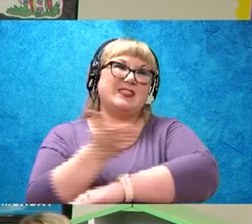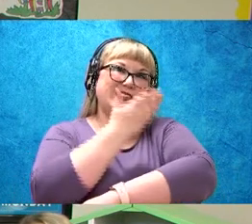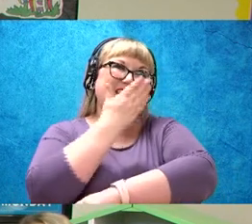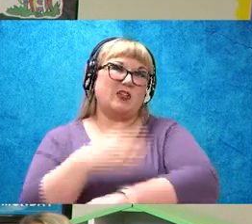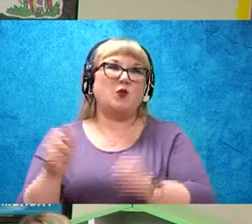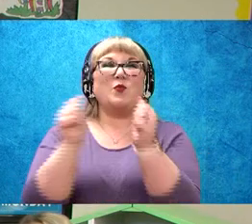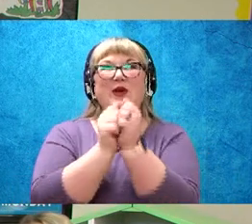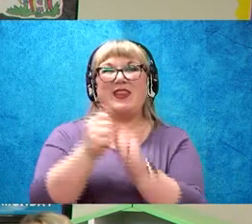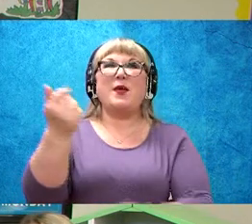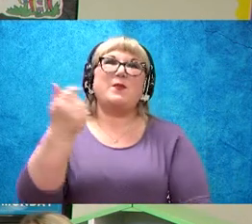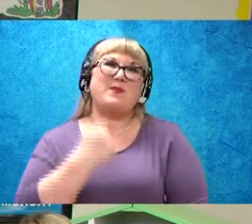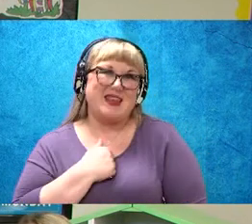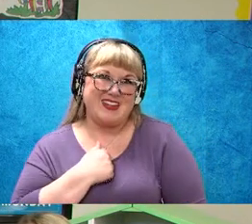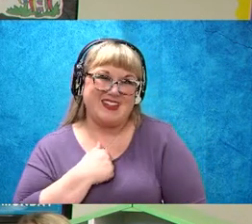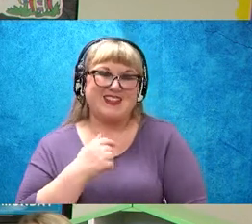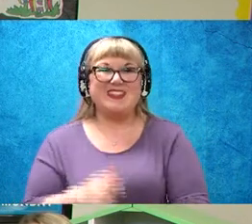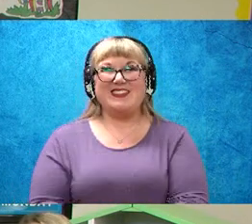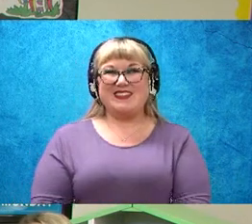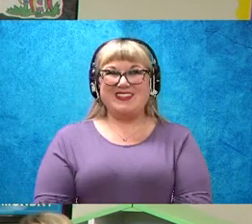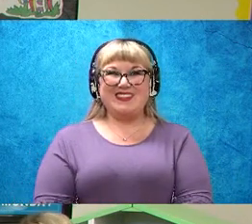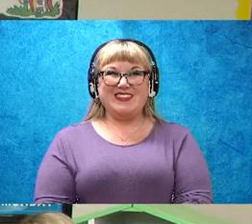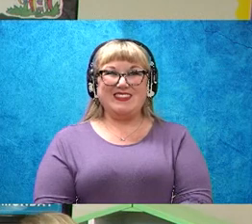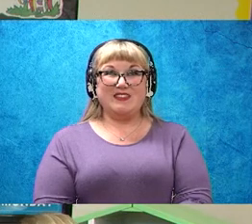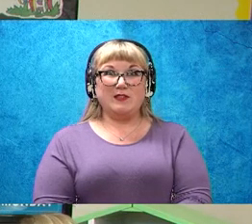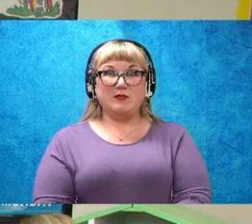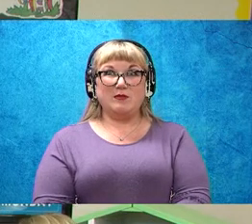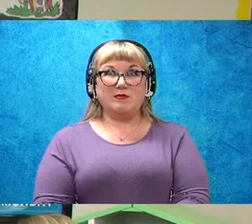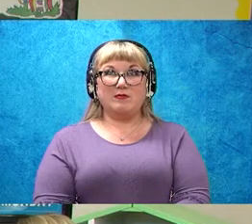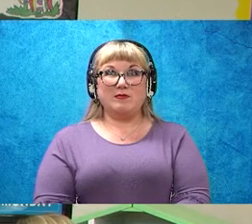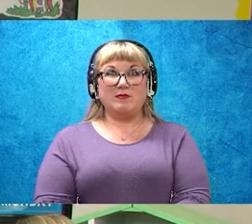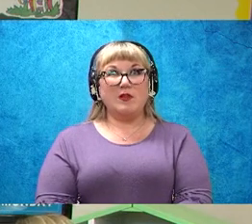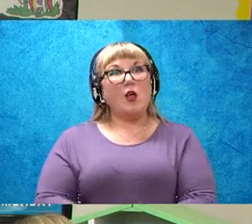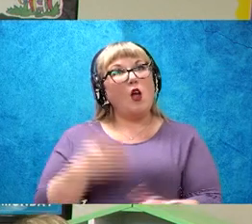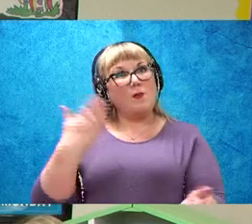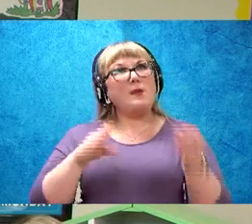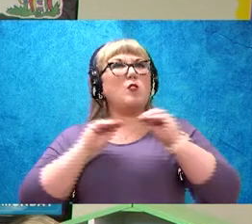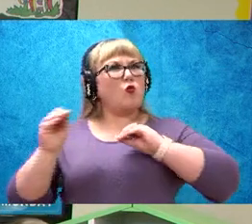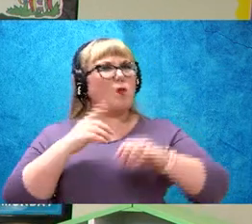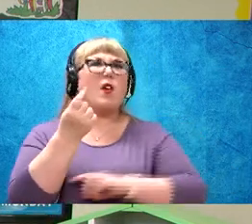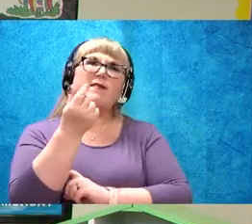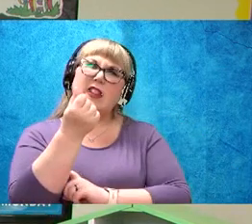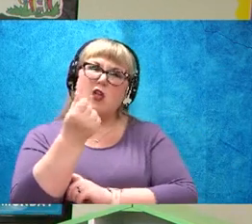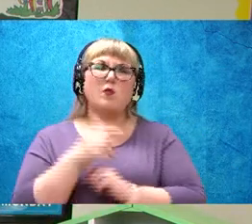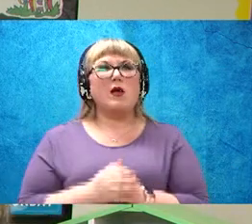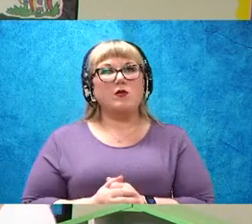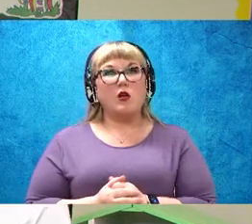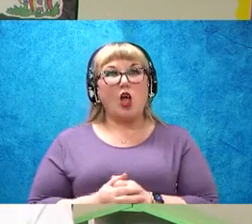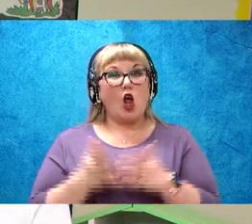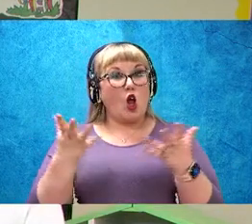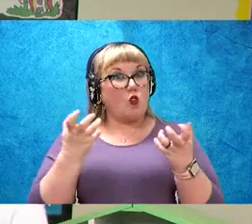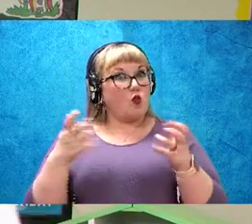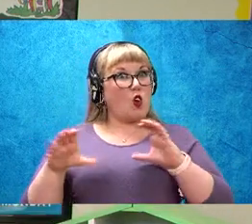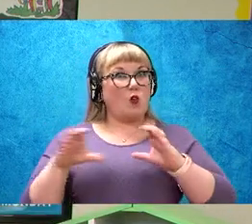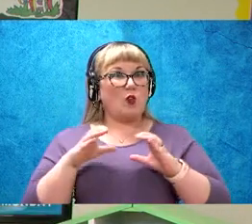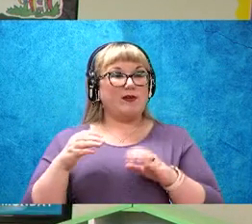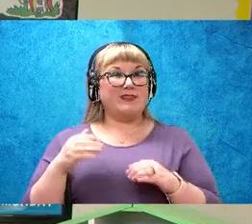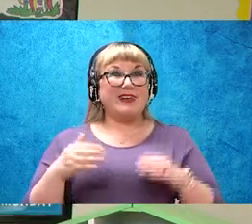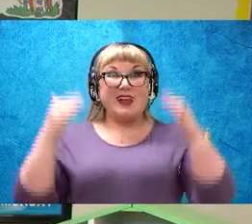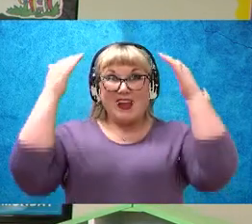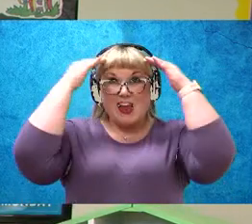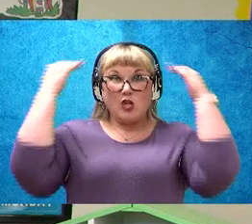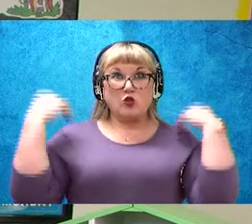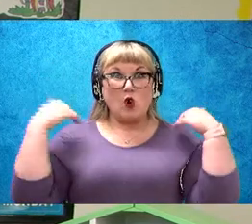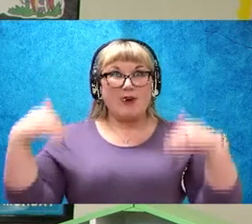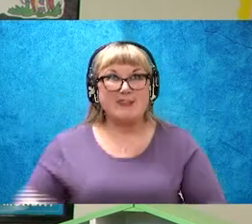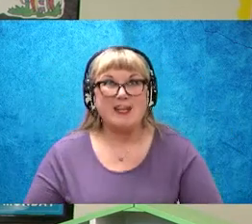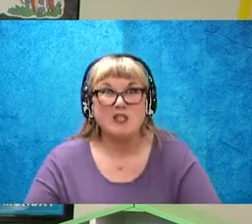sing with me? How about we get up and move around a little bit? Yeah. want to do a little bit? Head, shoulders, knees, and